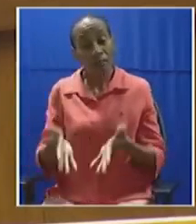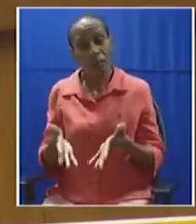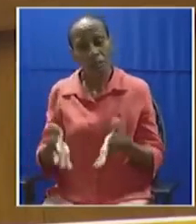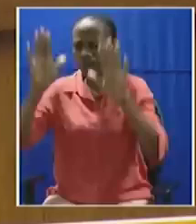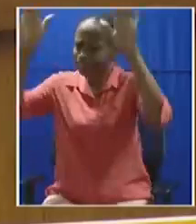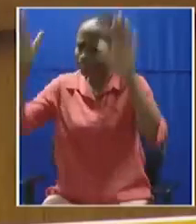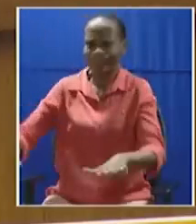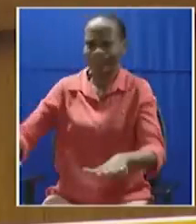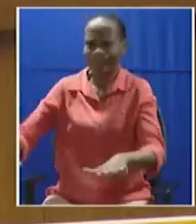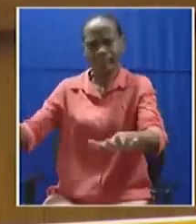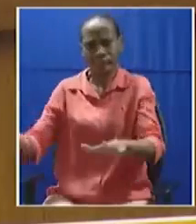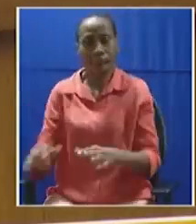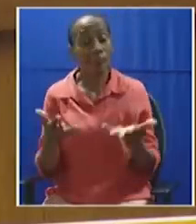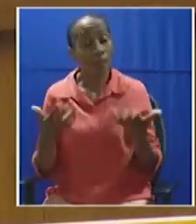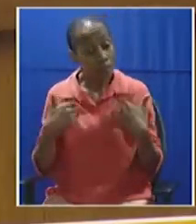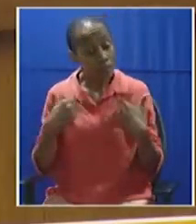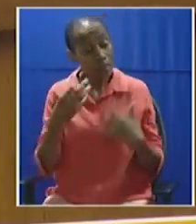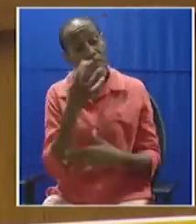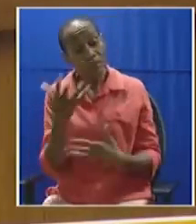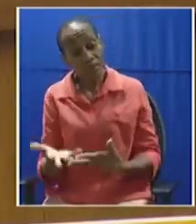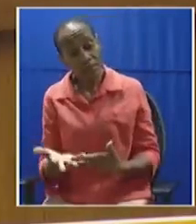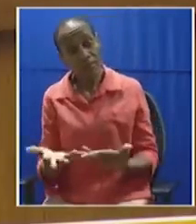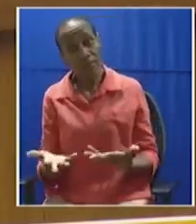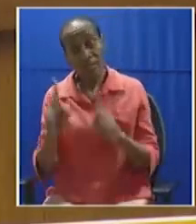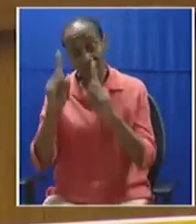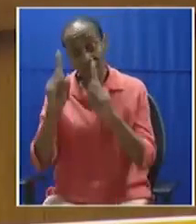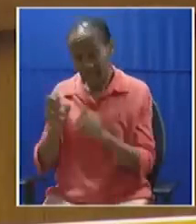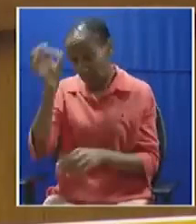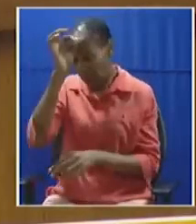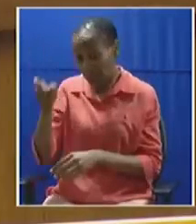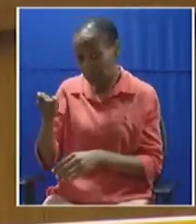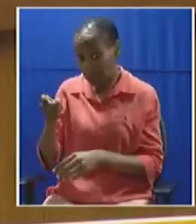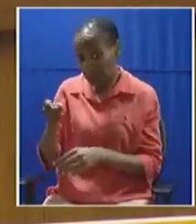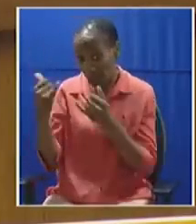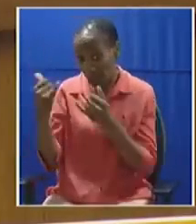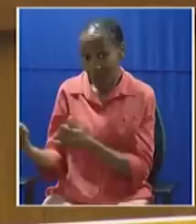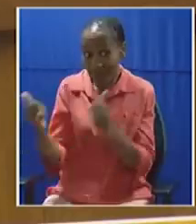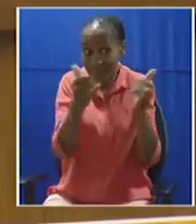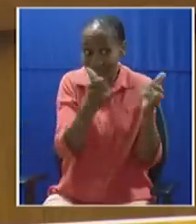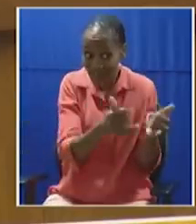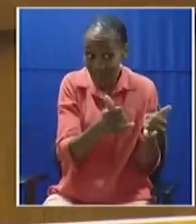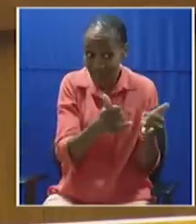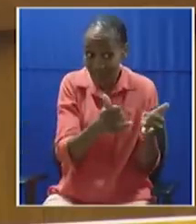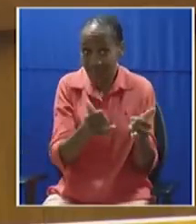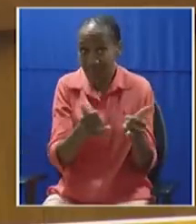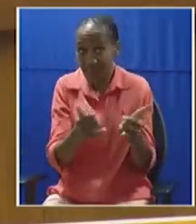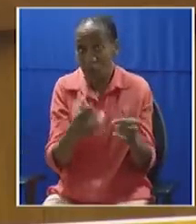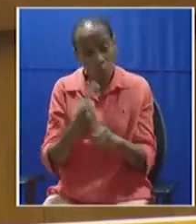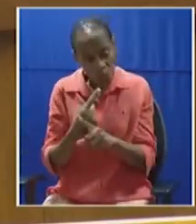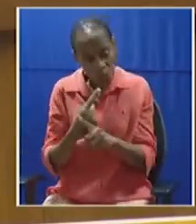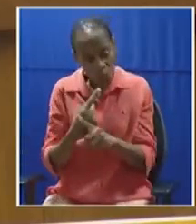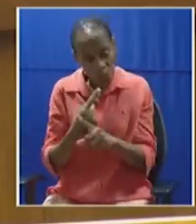because the special branch rewarded you, as they always reward their victims.